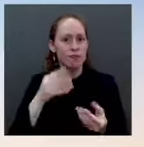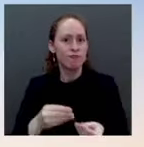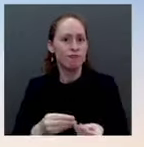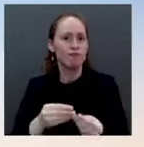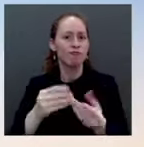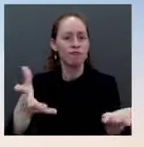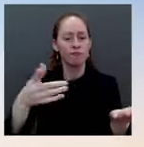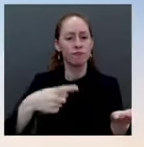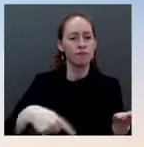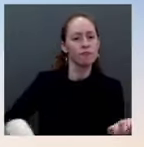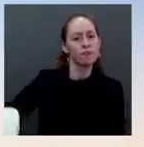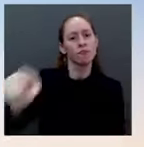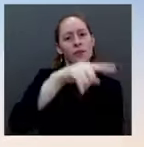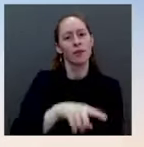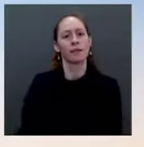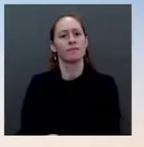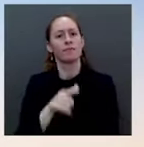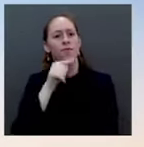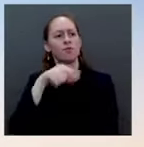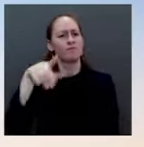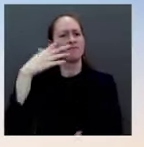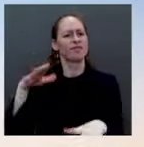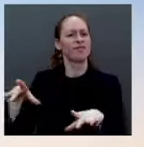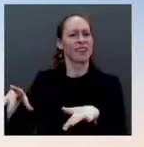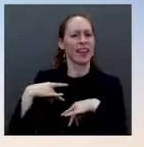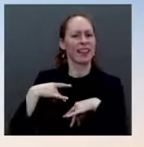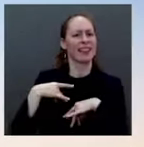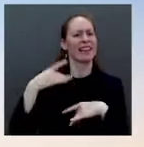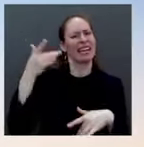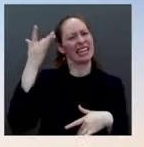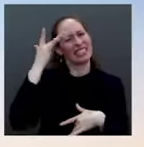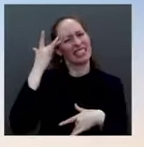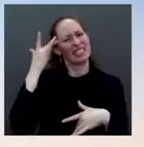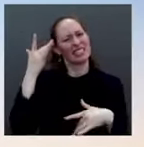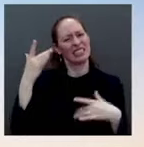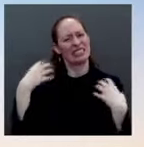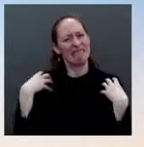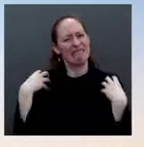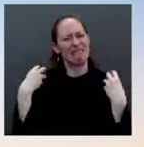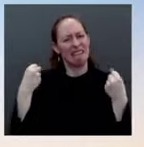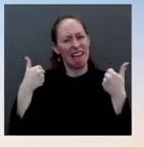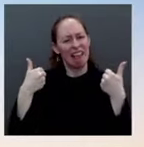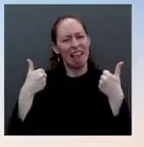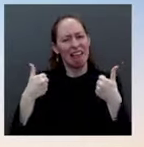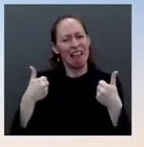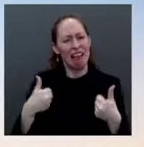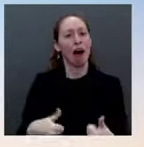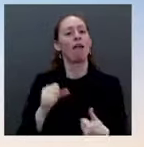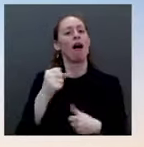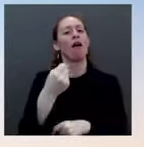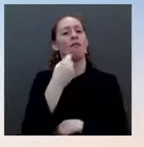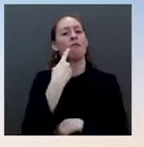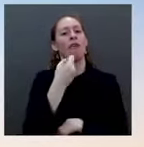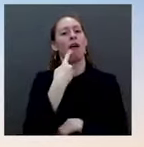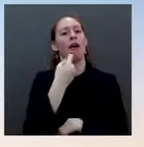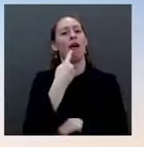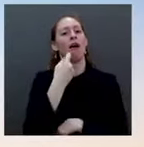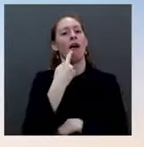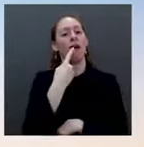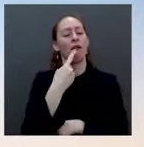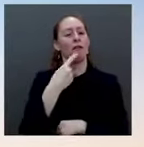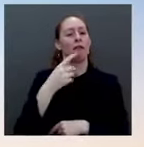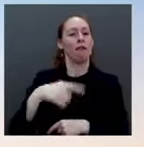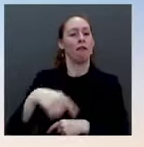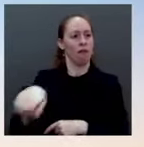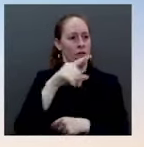right now, our approach is to continue to expand all of those capacities and continue to press for what we know